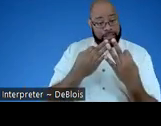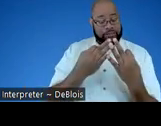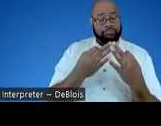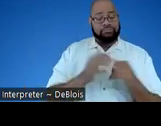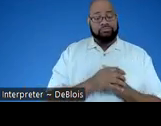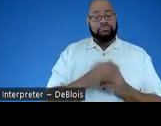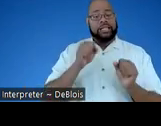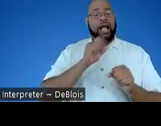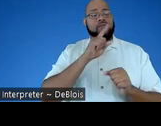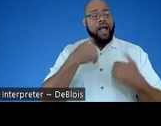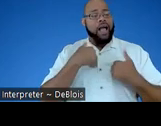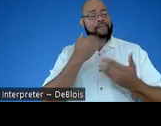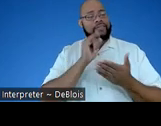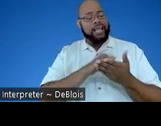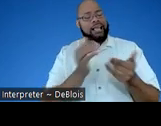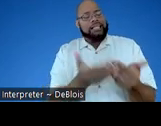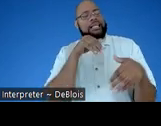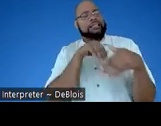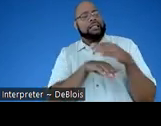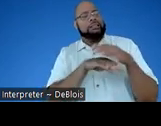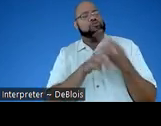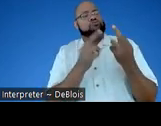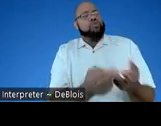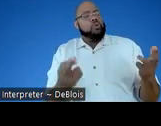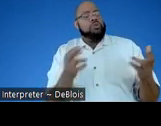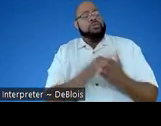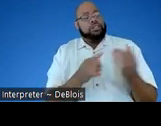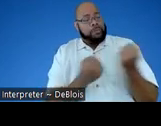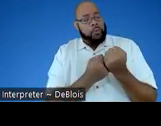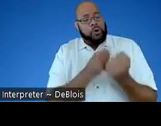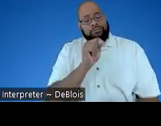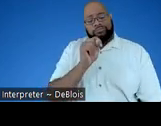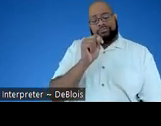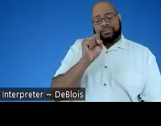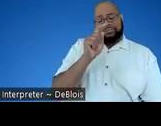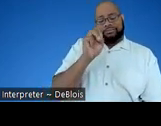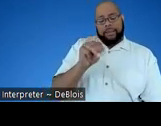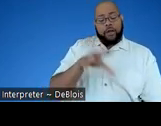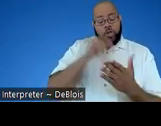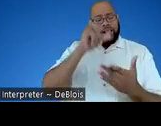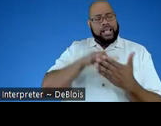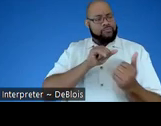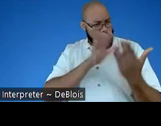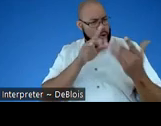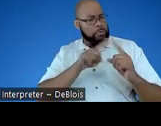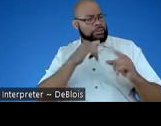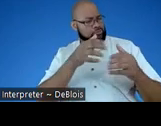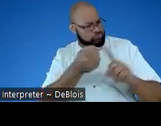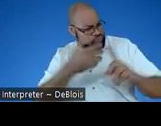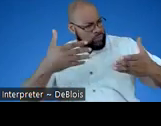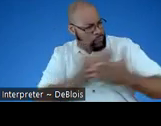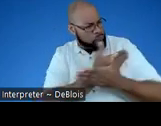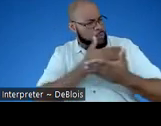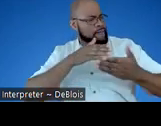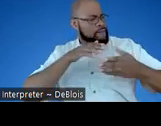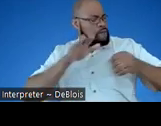that they can have these sort of easily accessible resources that support STEM learning and that approachable but still robust way. So